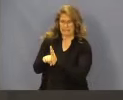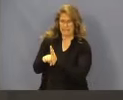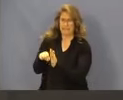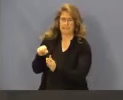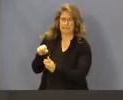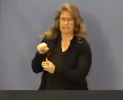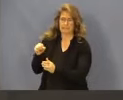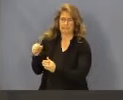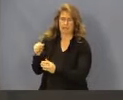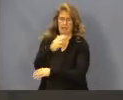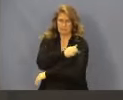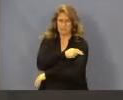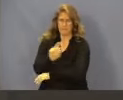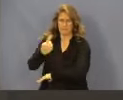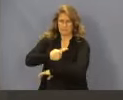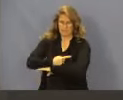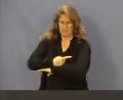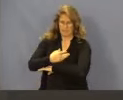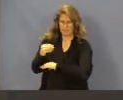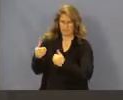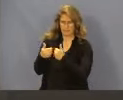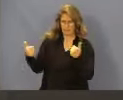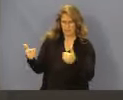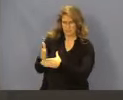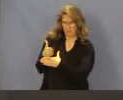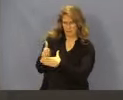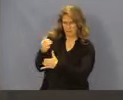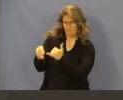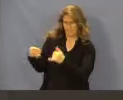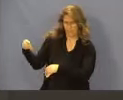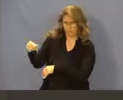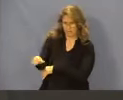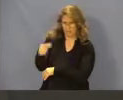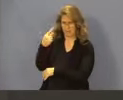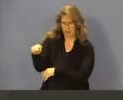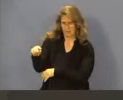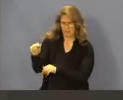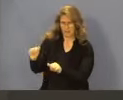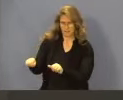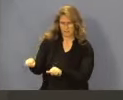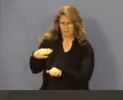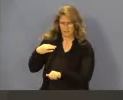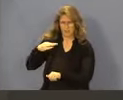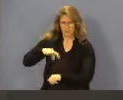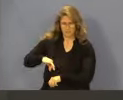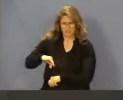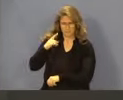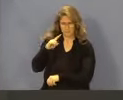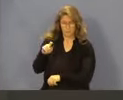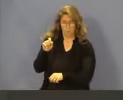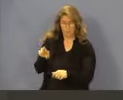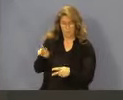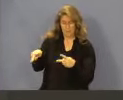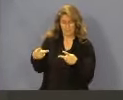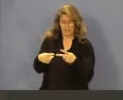2021 disproportionate share hospital final payment eligibility report. Or two, a non-state